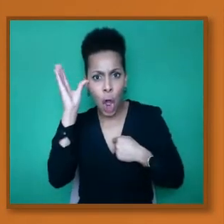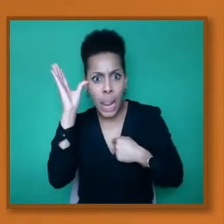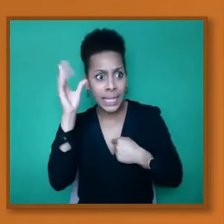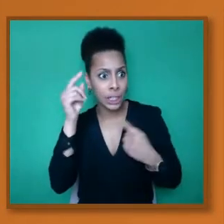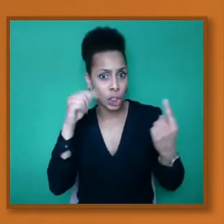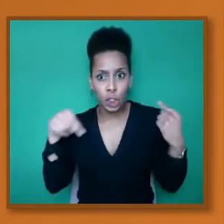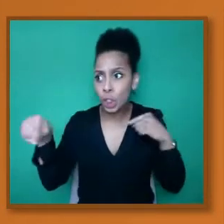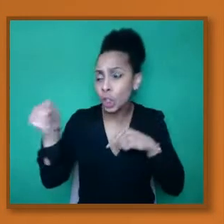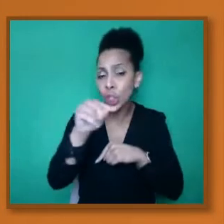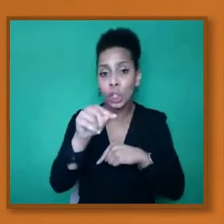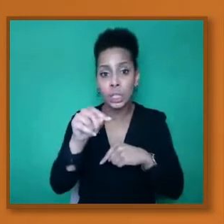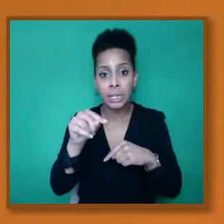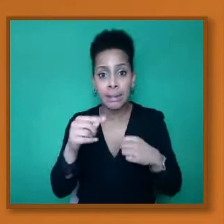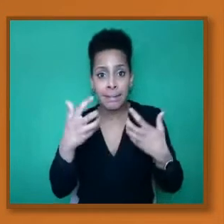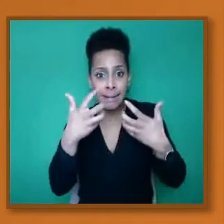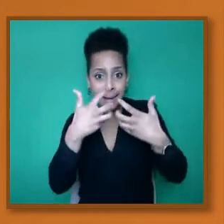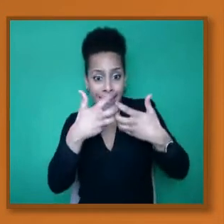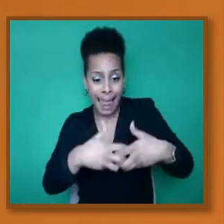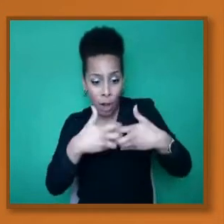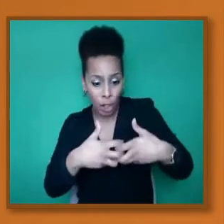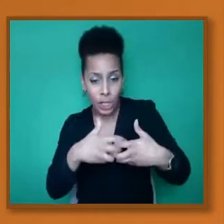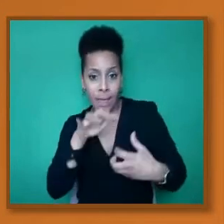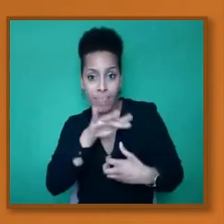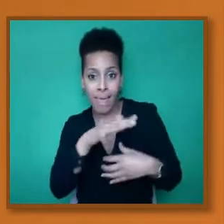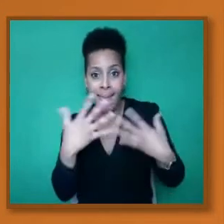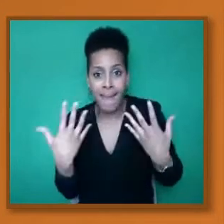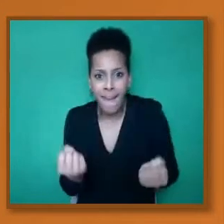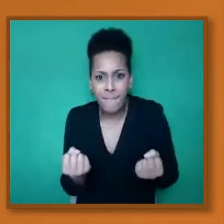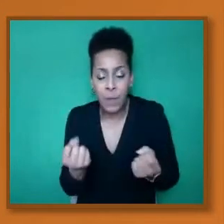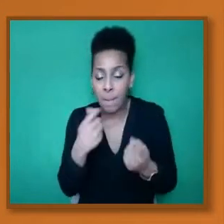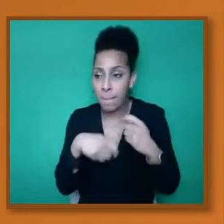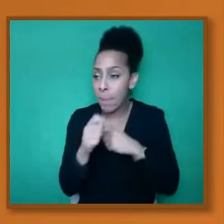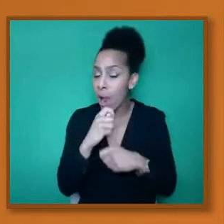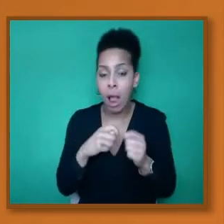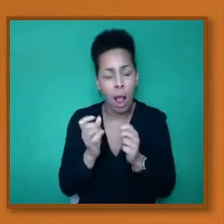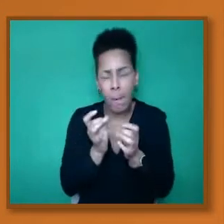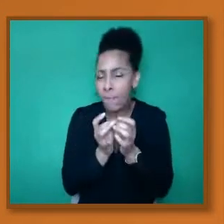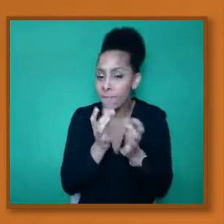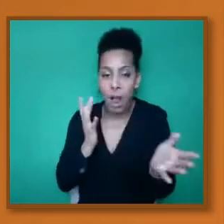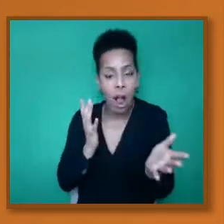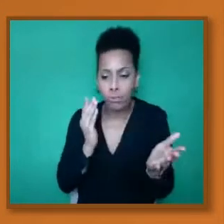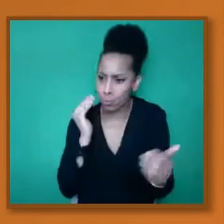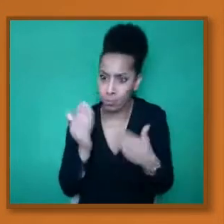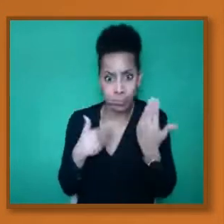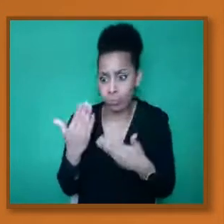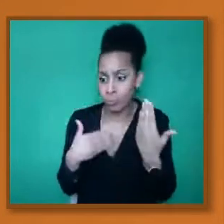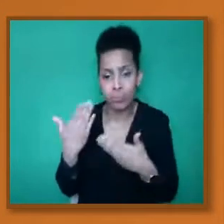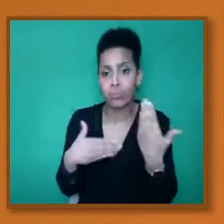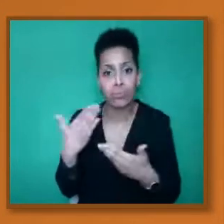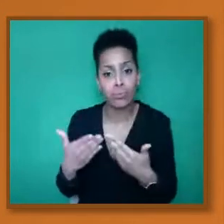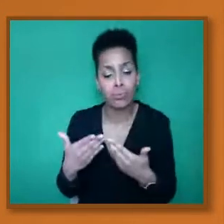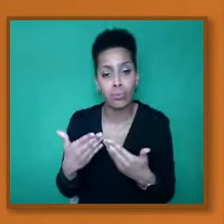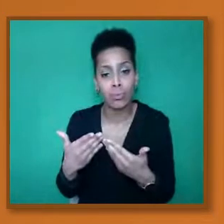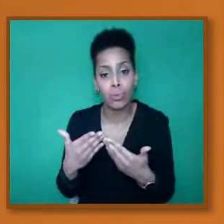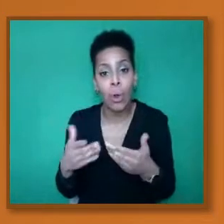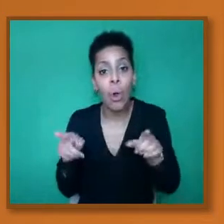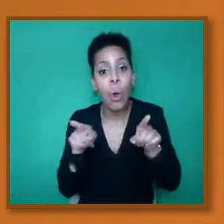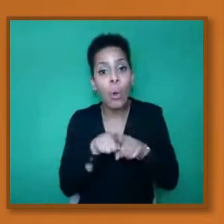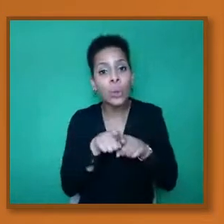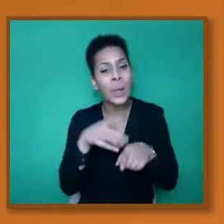was very quick. In addition, when they were recruiting, they had